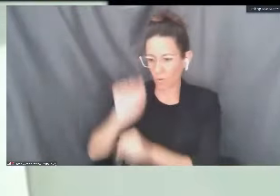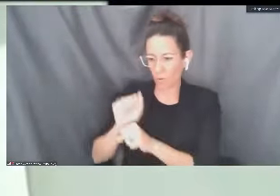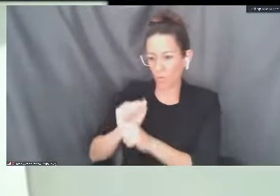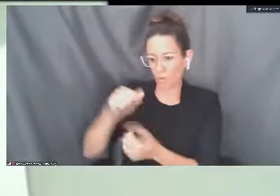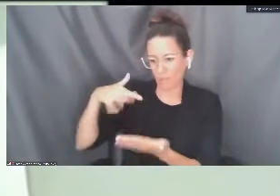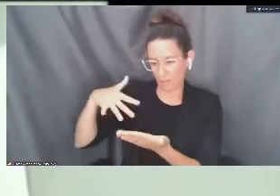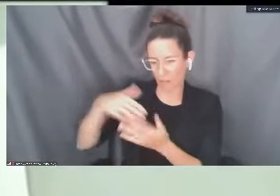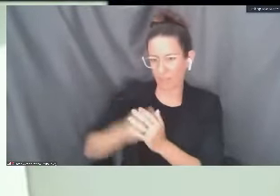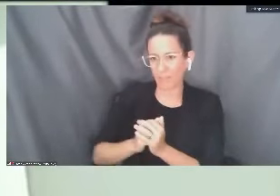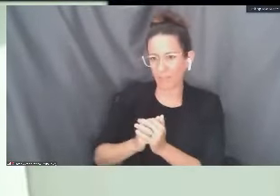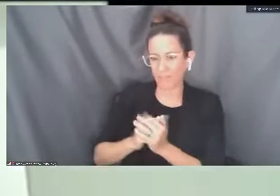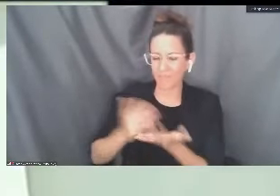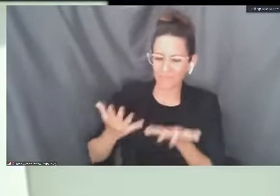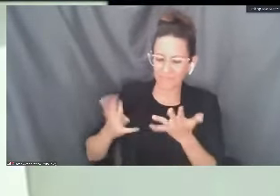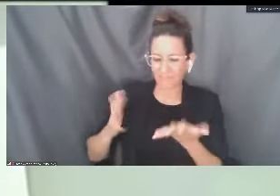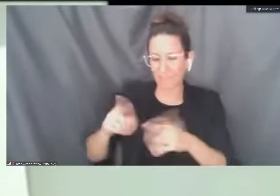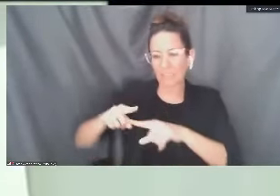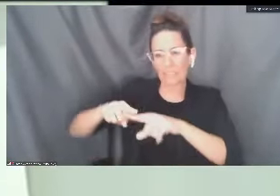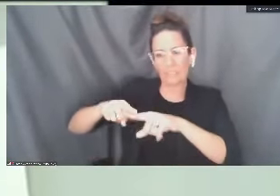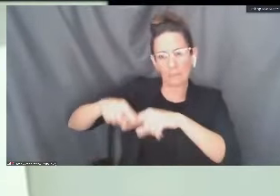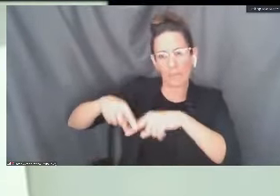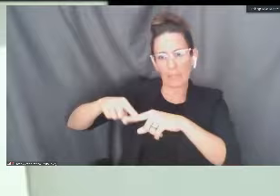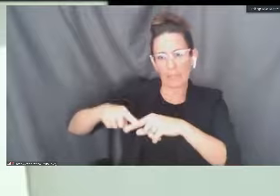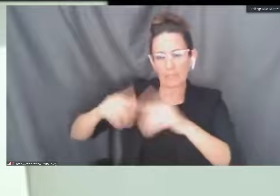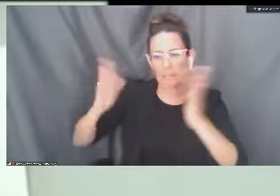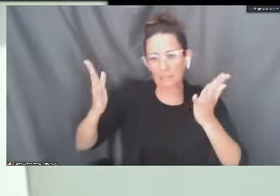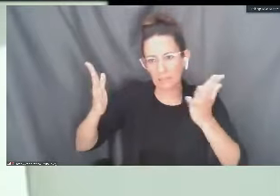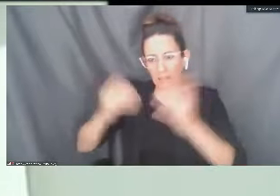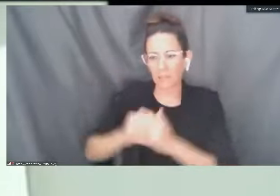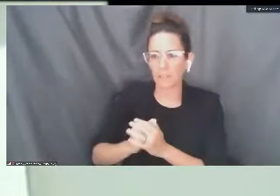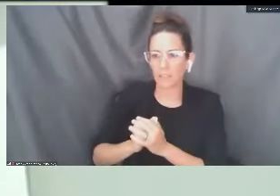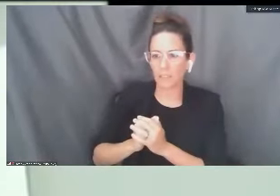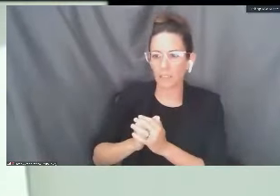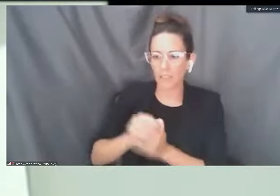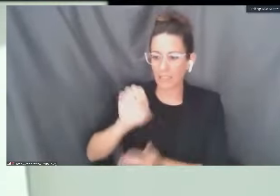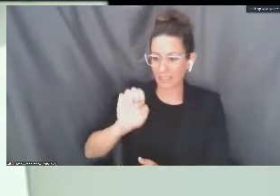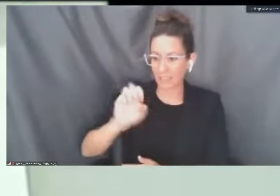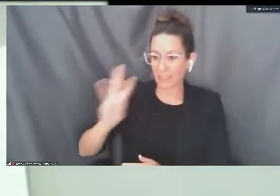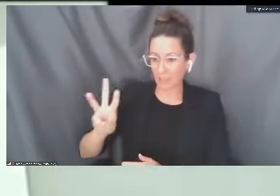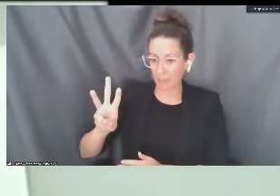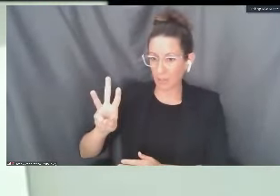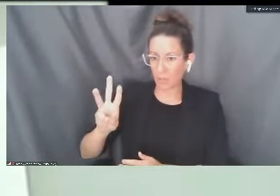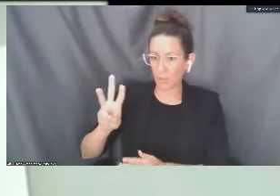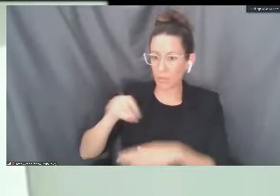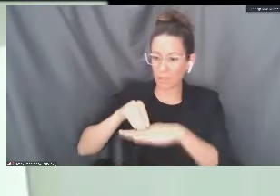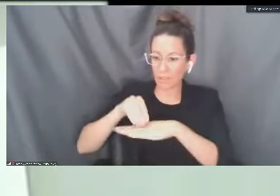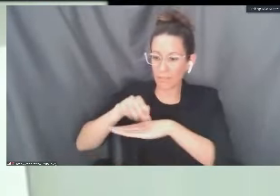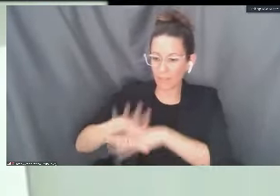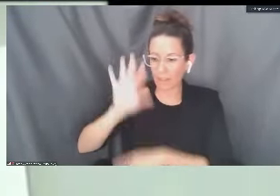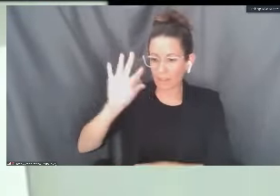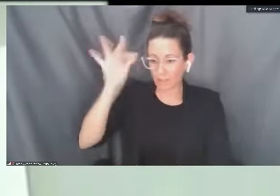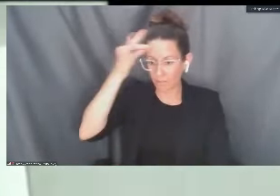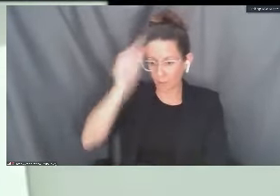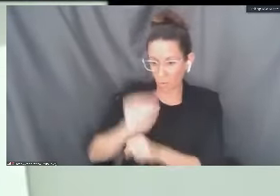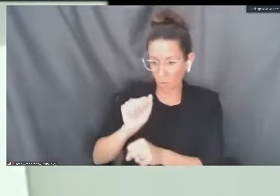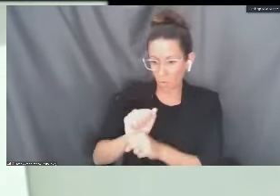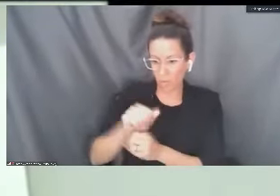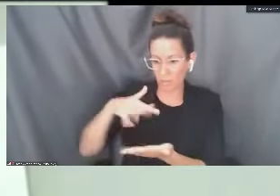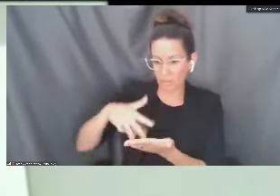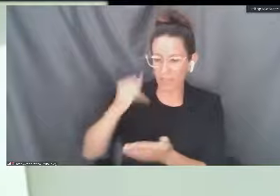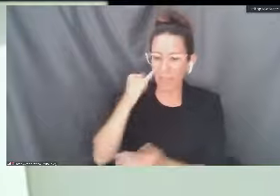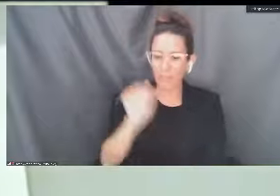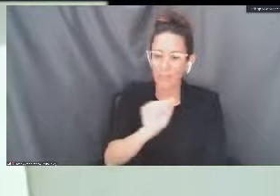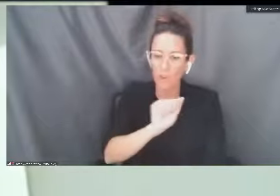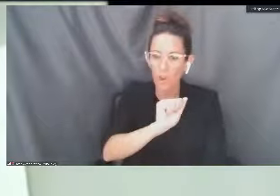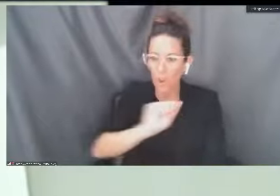So it's kind of a depends situation. Right. So the excuse withdrawal only affects you in your federal work study if you withdraw from all